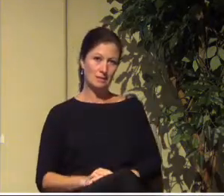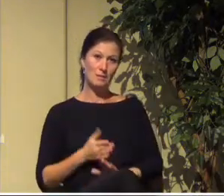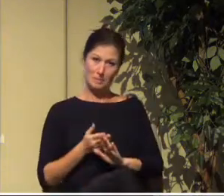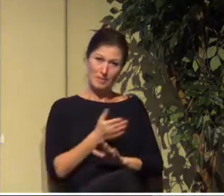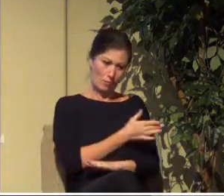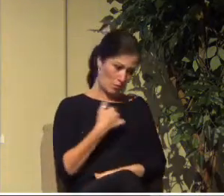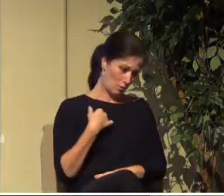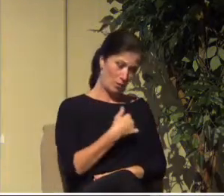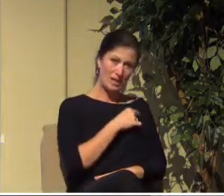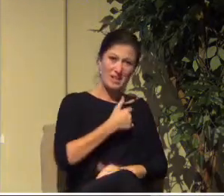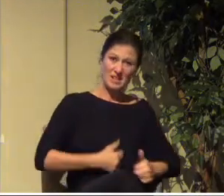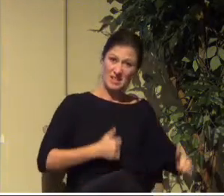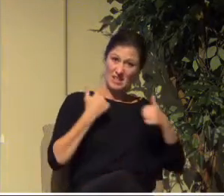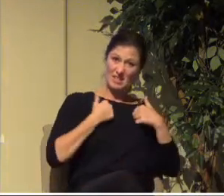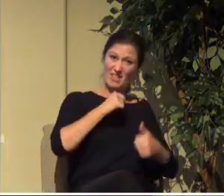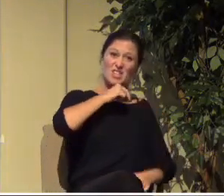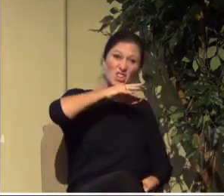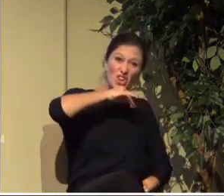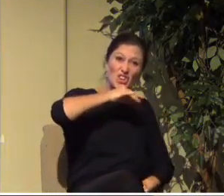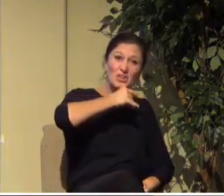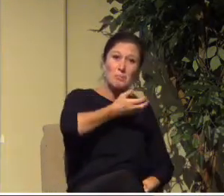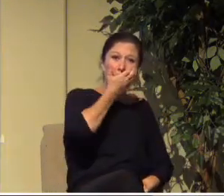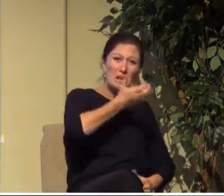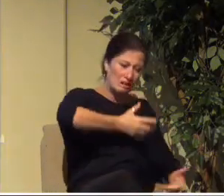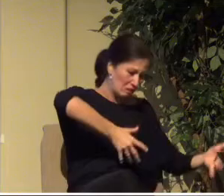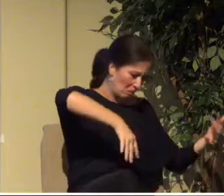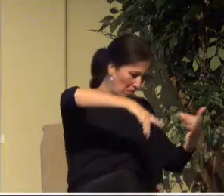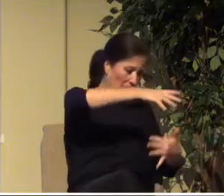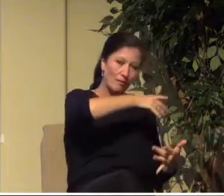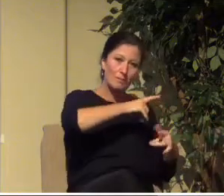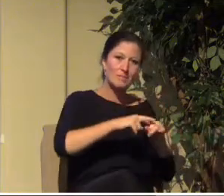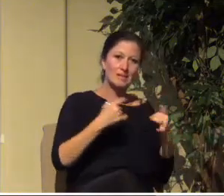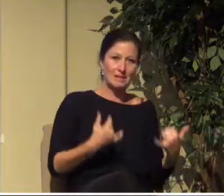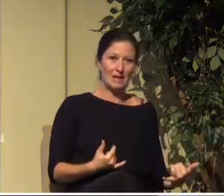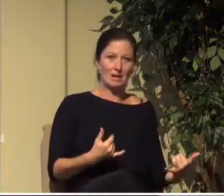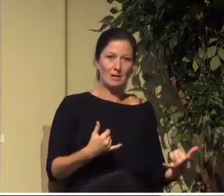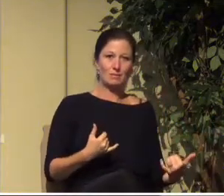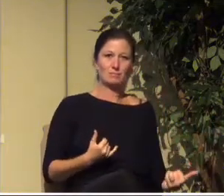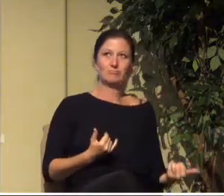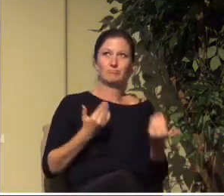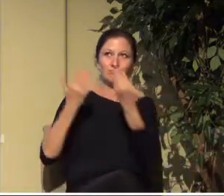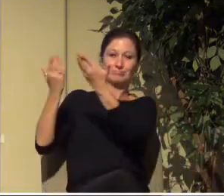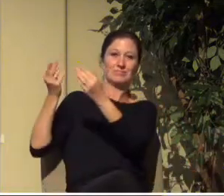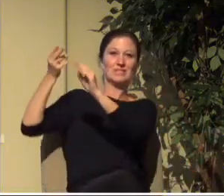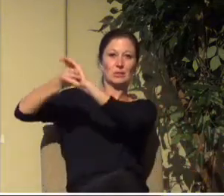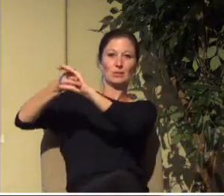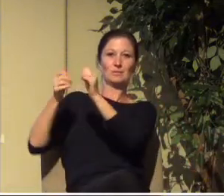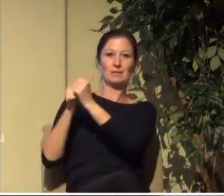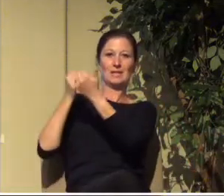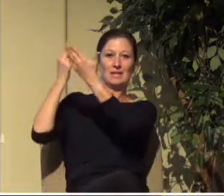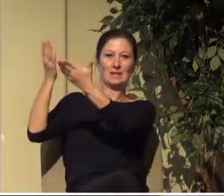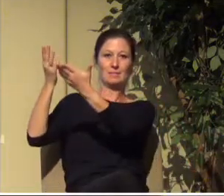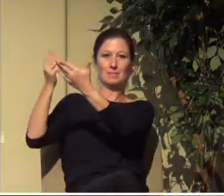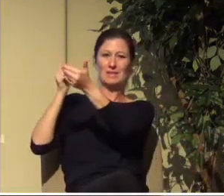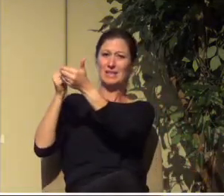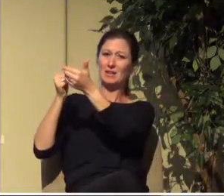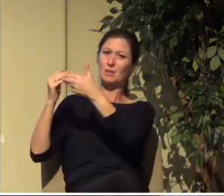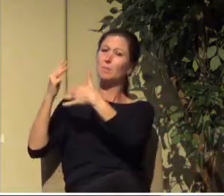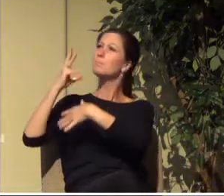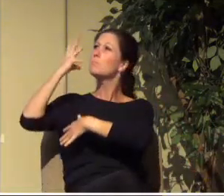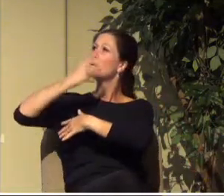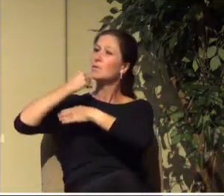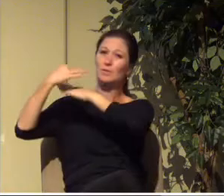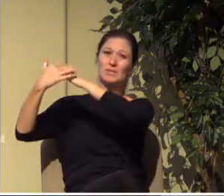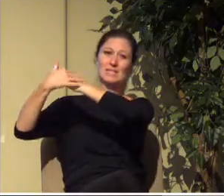but who are now invited to join him at his palace by the sea that's what God has done he's brought us from the